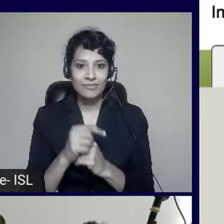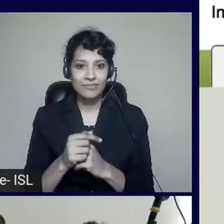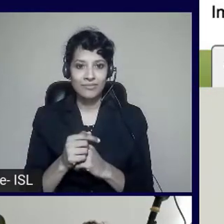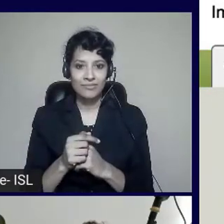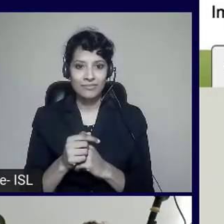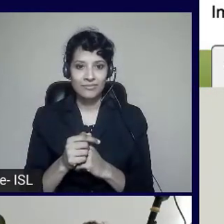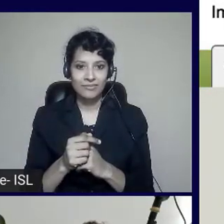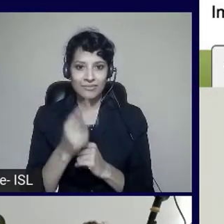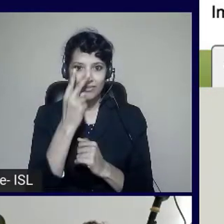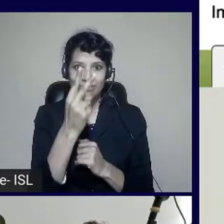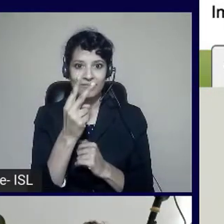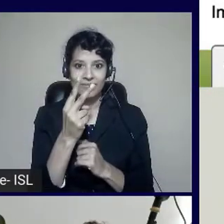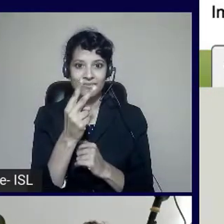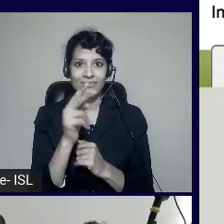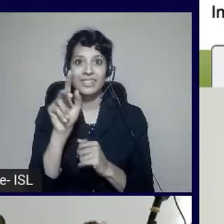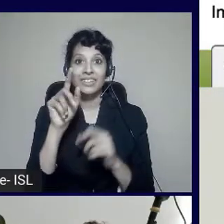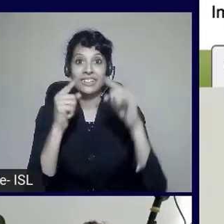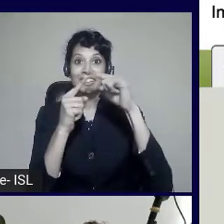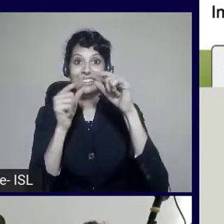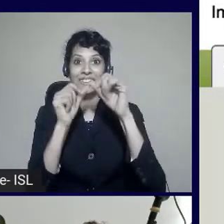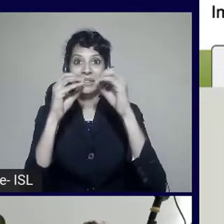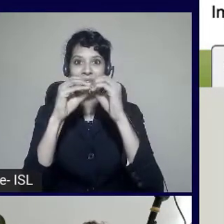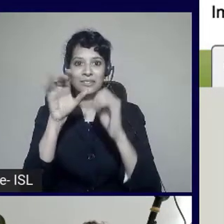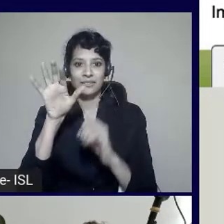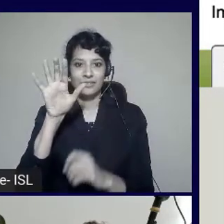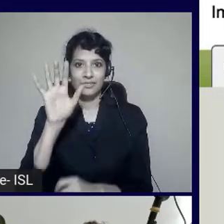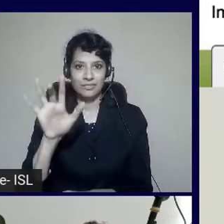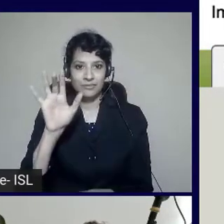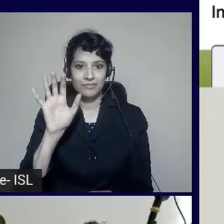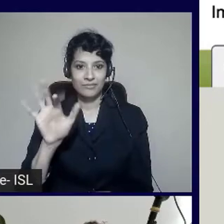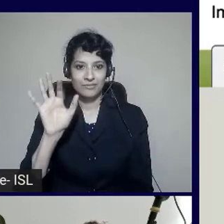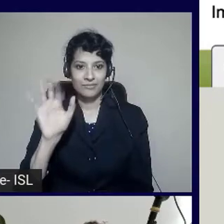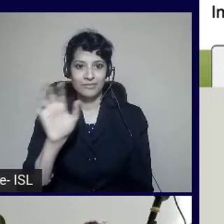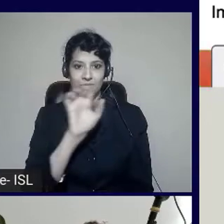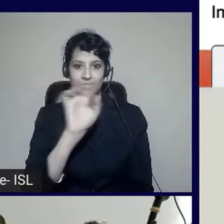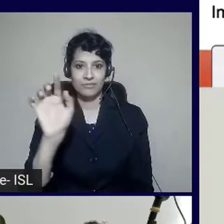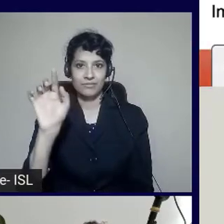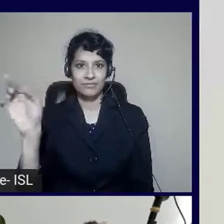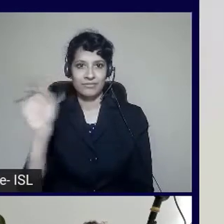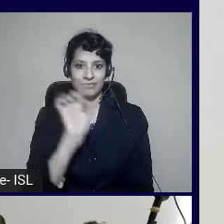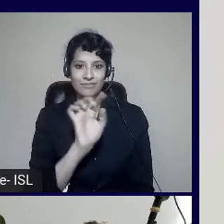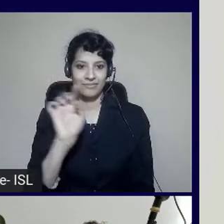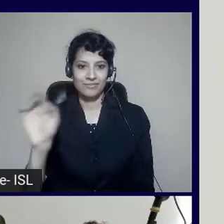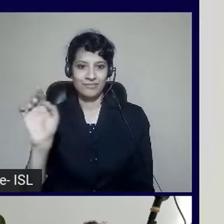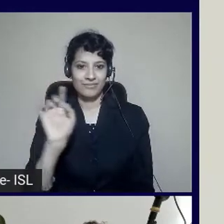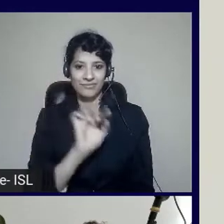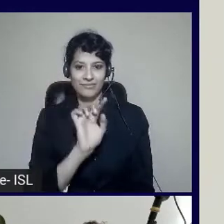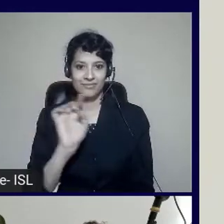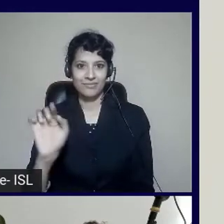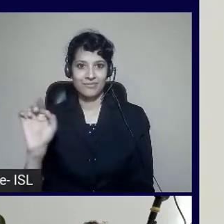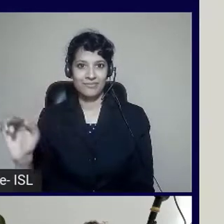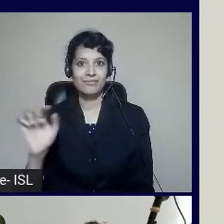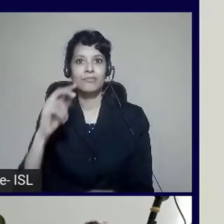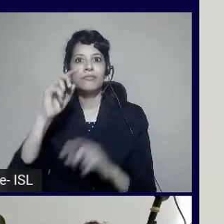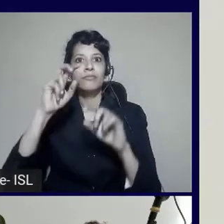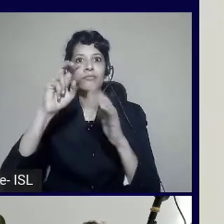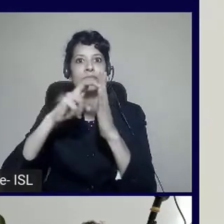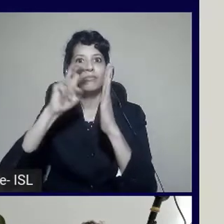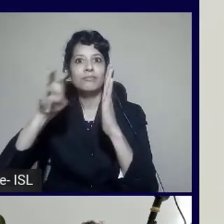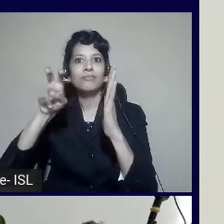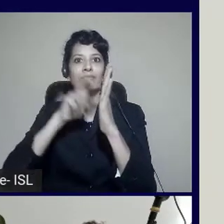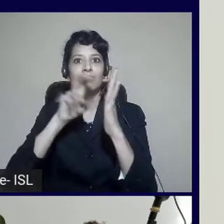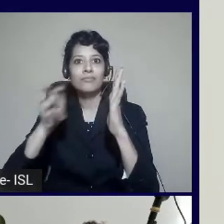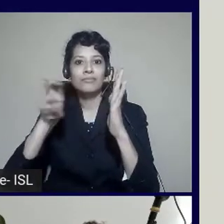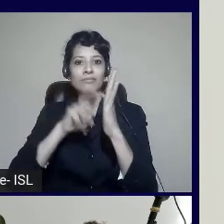I'm tabbing through correctly. If I look at the images for the inaccessible version. It just says image.